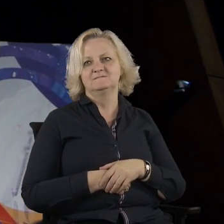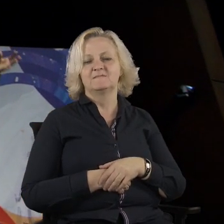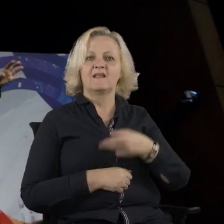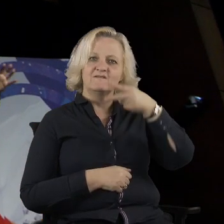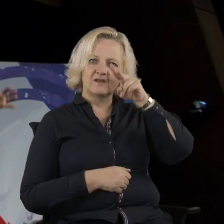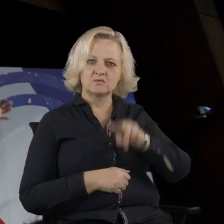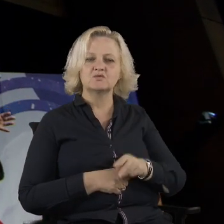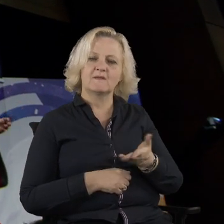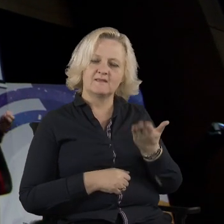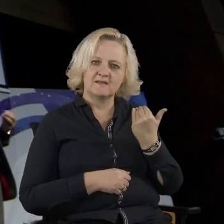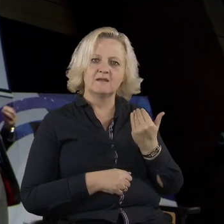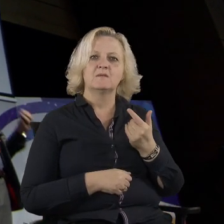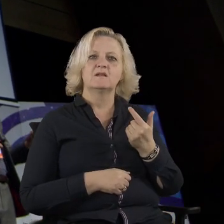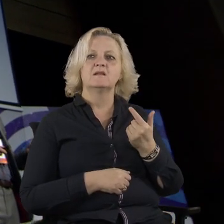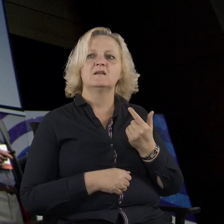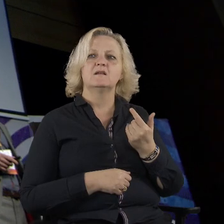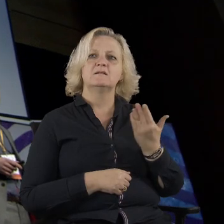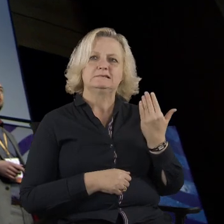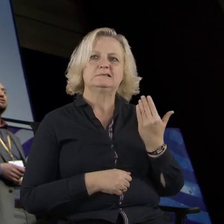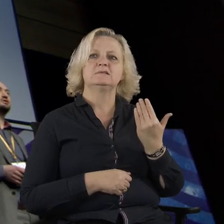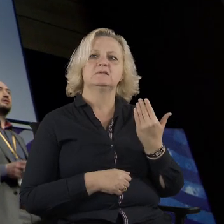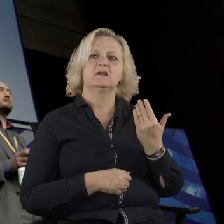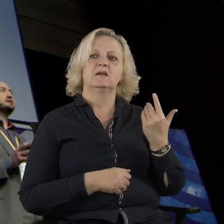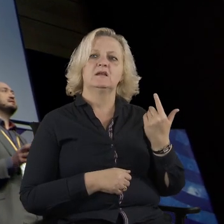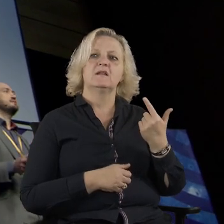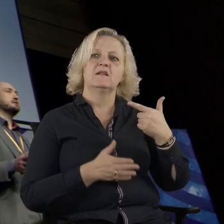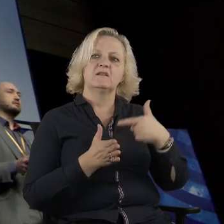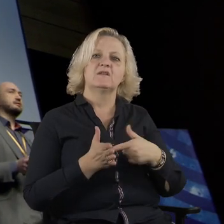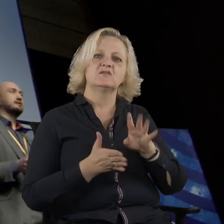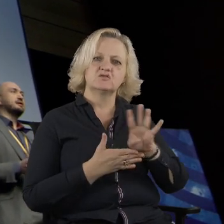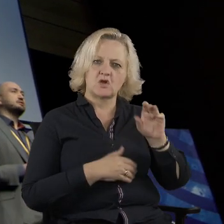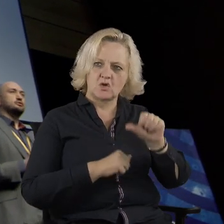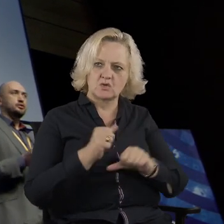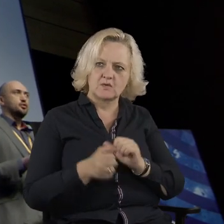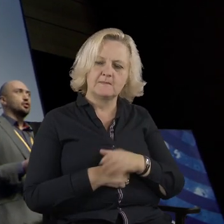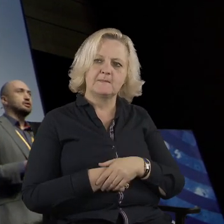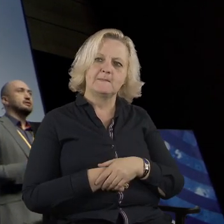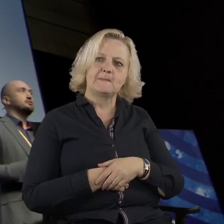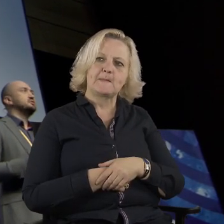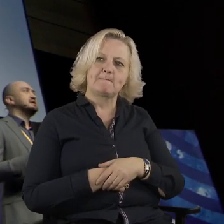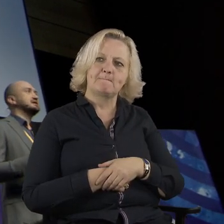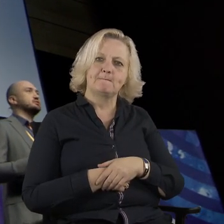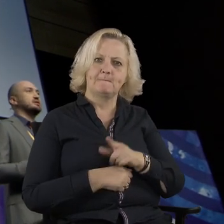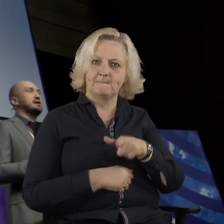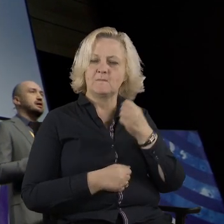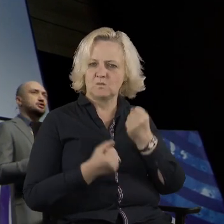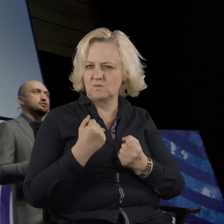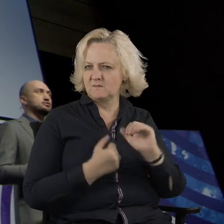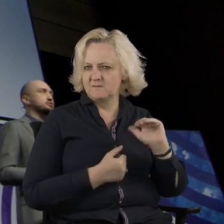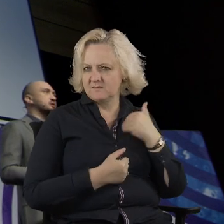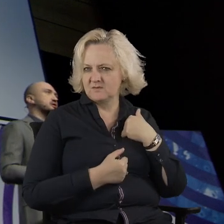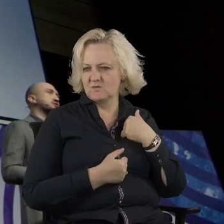during our meetings with parliamentarians time and again hear that for them it was very difficult to report meetings with